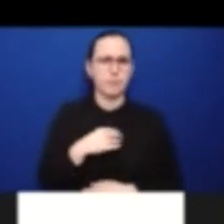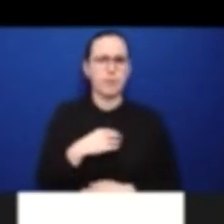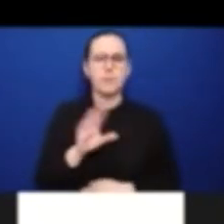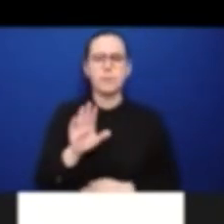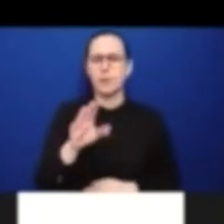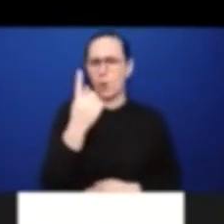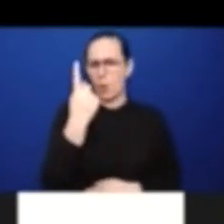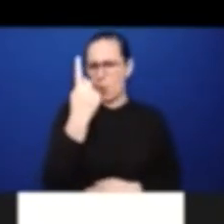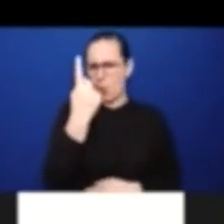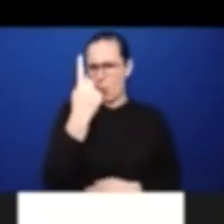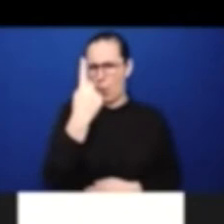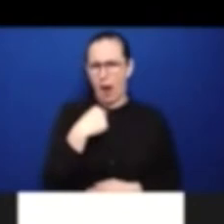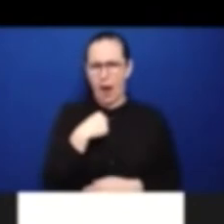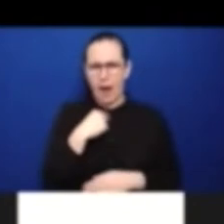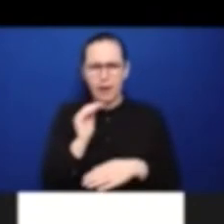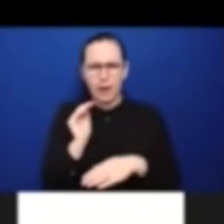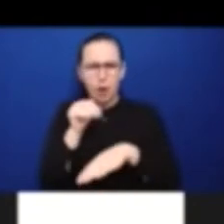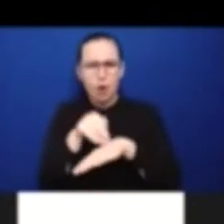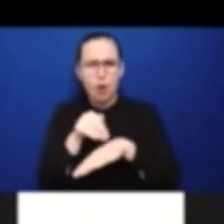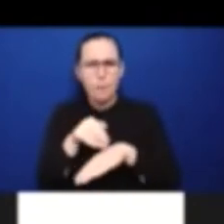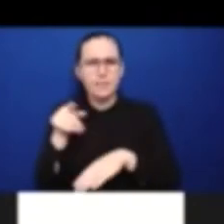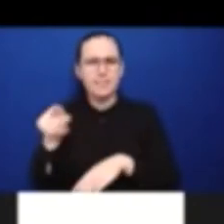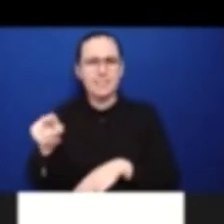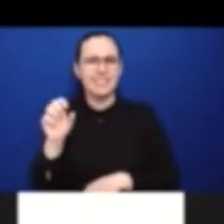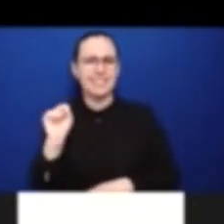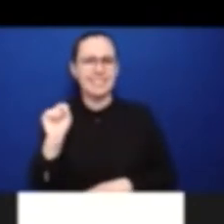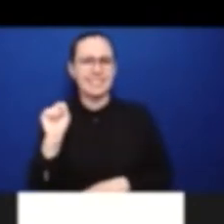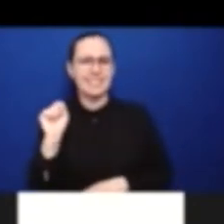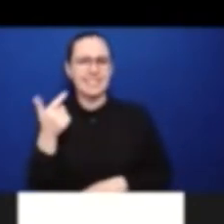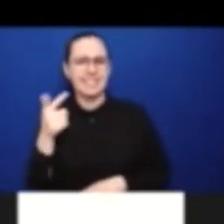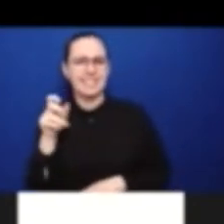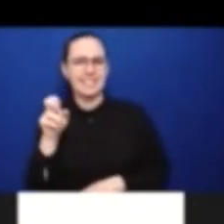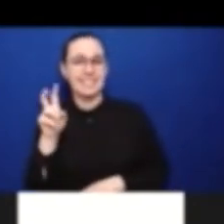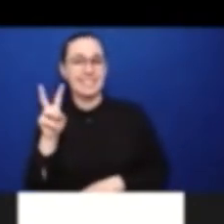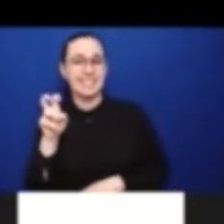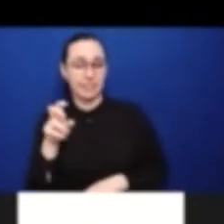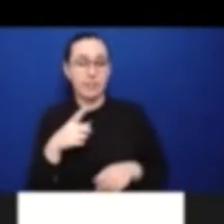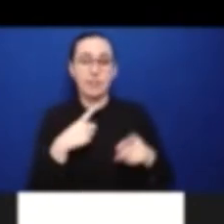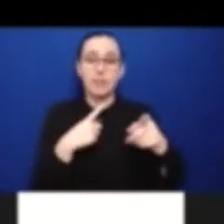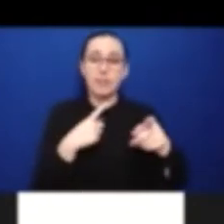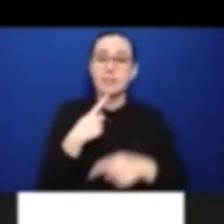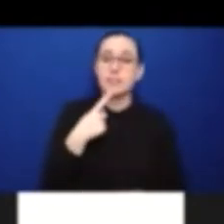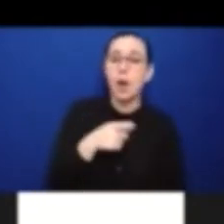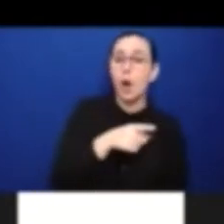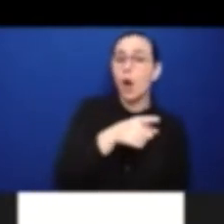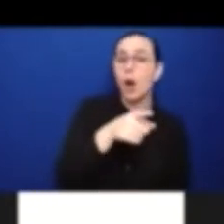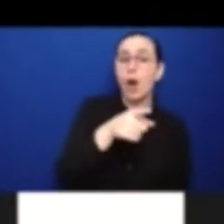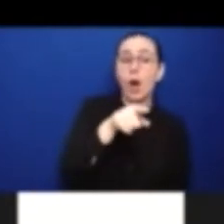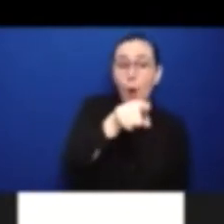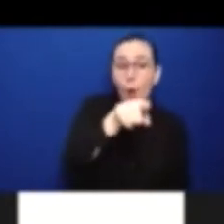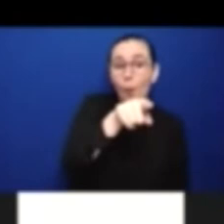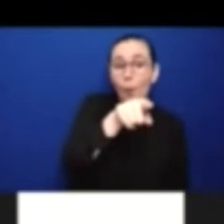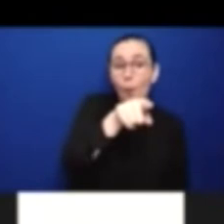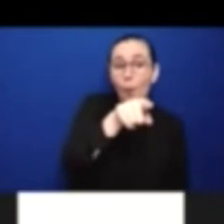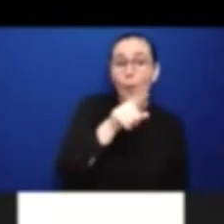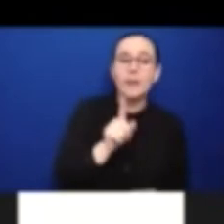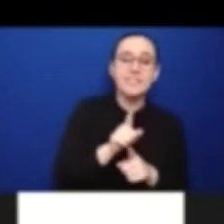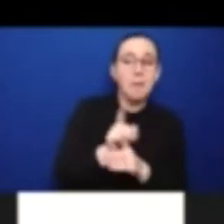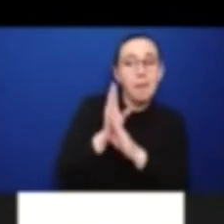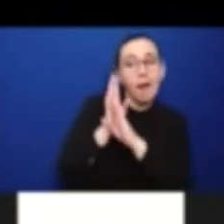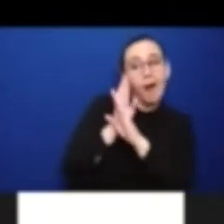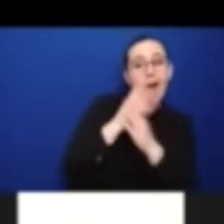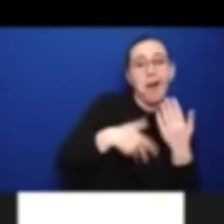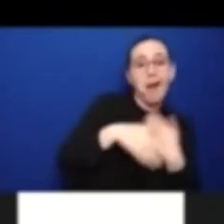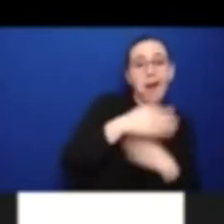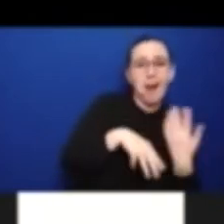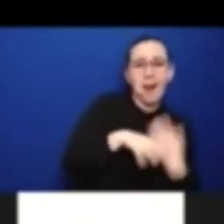you were a fly on the wall, but I think your role was much, much greater than that. You may have been a fly on